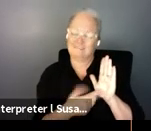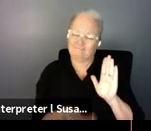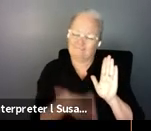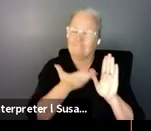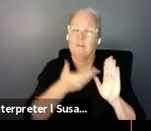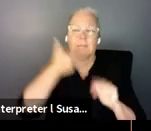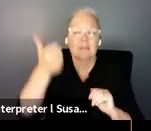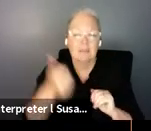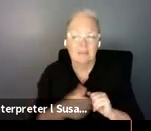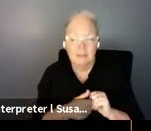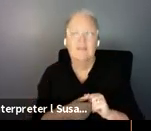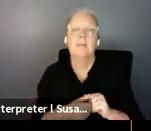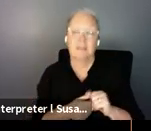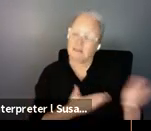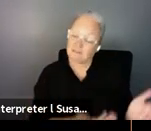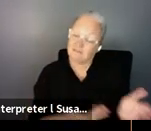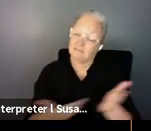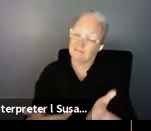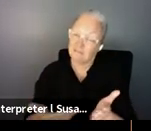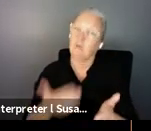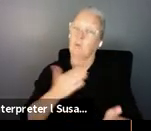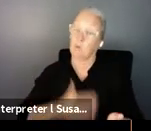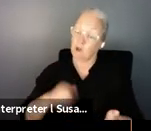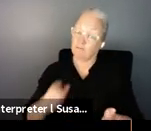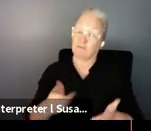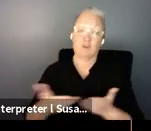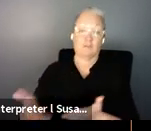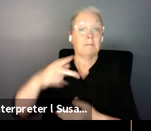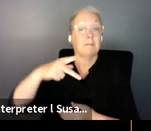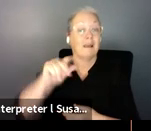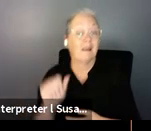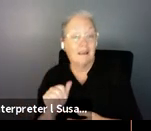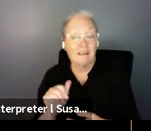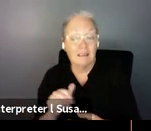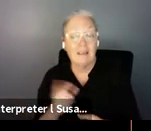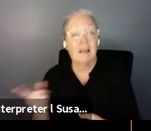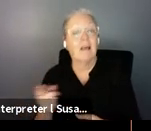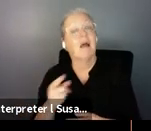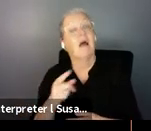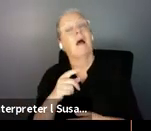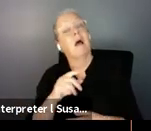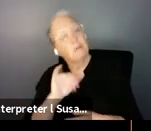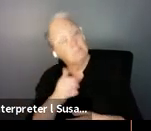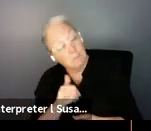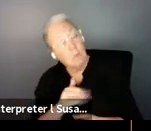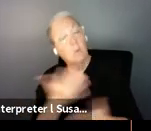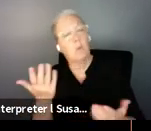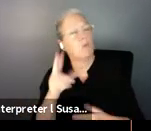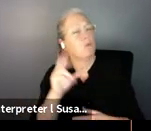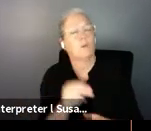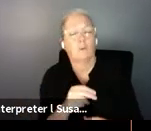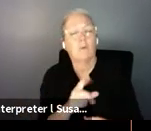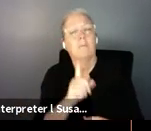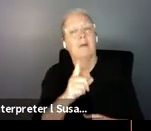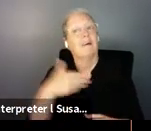receives a request for a pa service uh they only say yes or no so in but in the future uh they have to